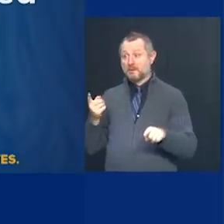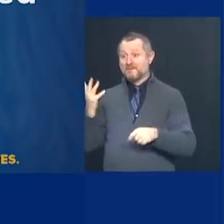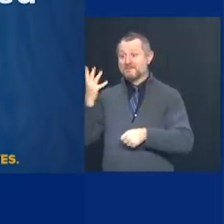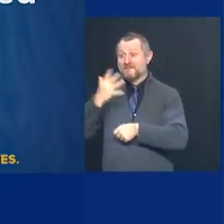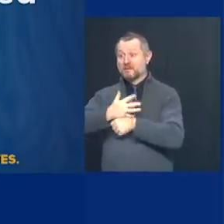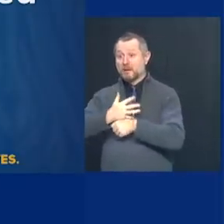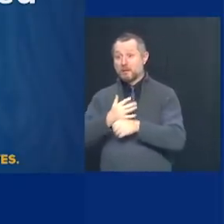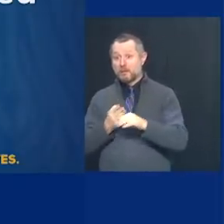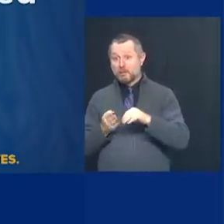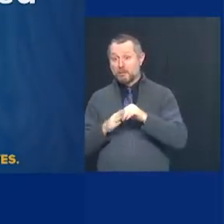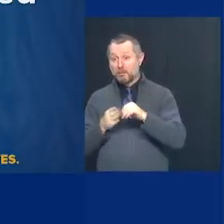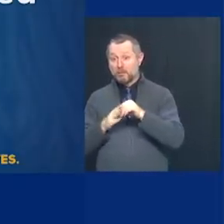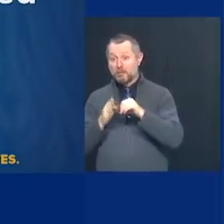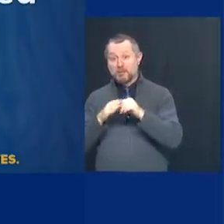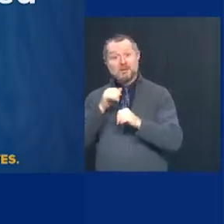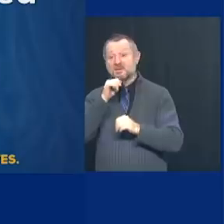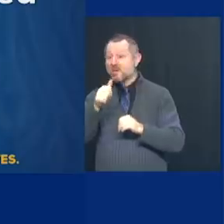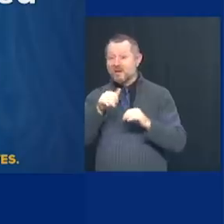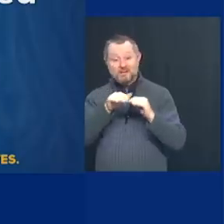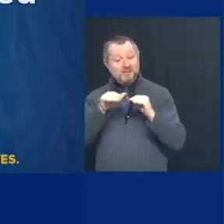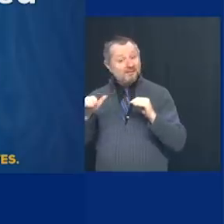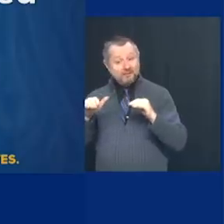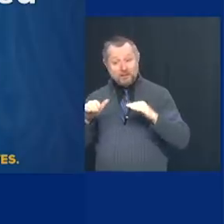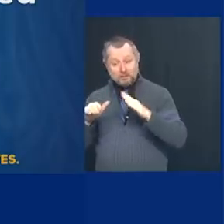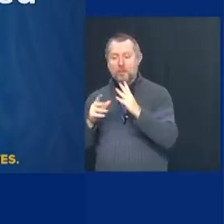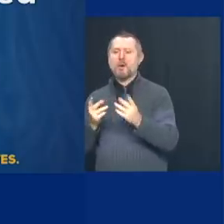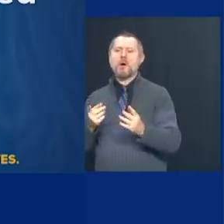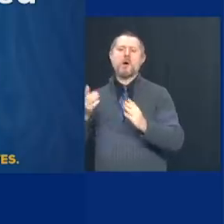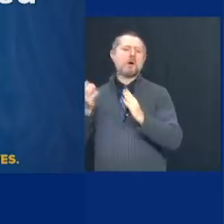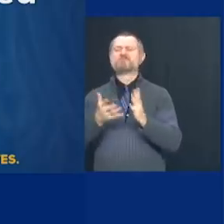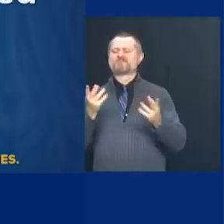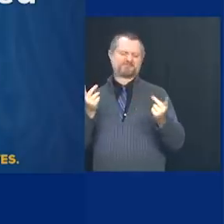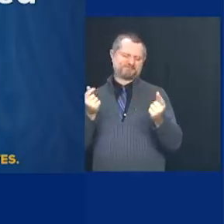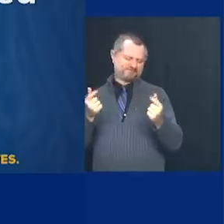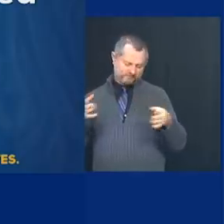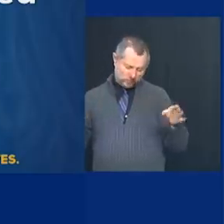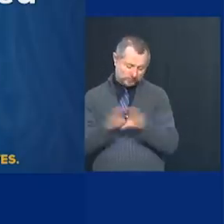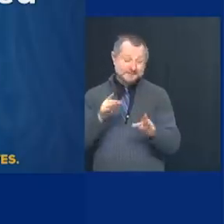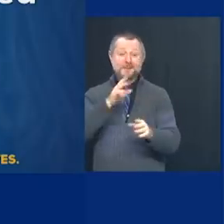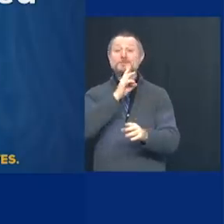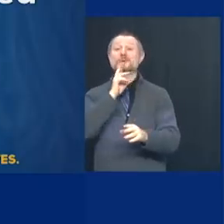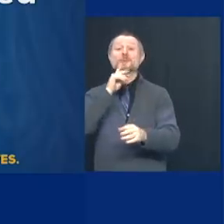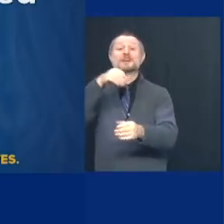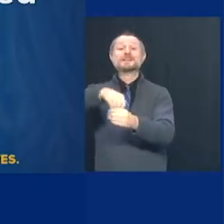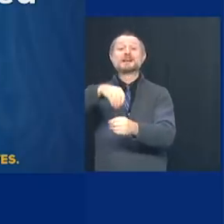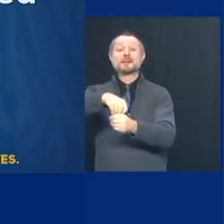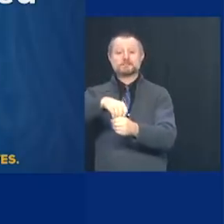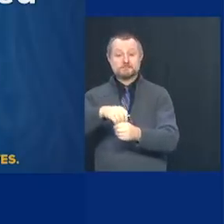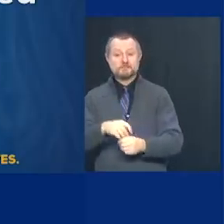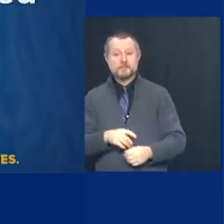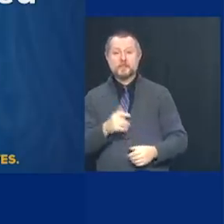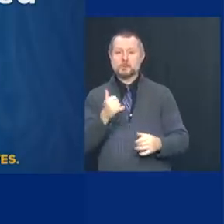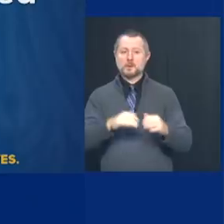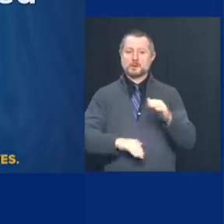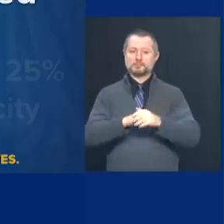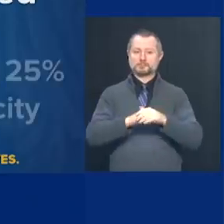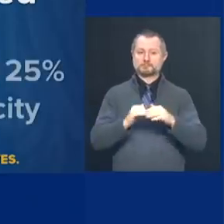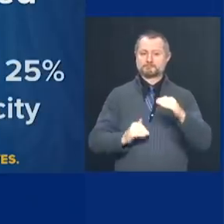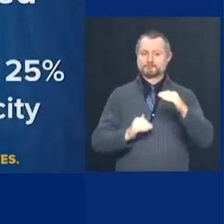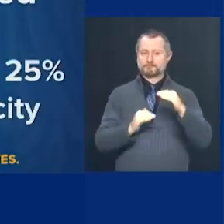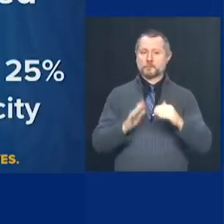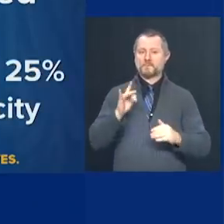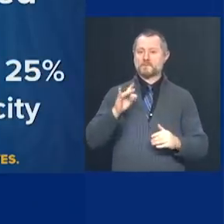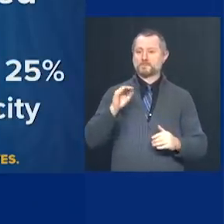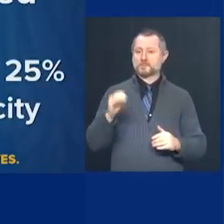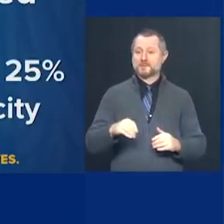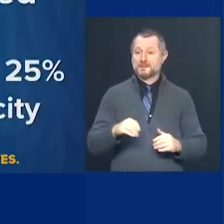York City, we're going to close indoor dining. We're now at 25% in New York City. Uh, in the rest of the